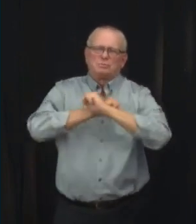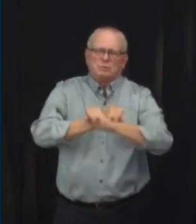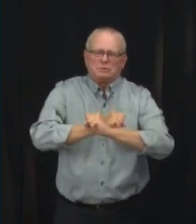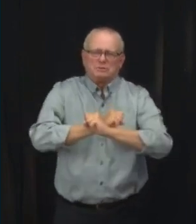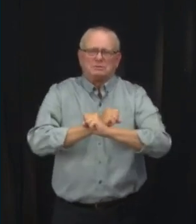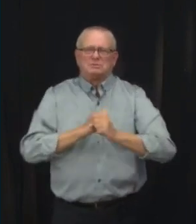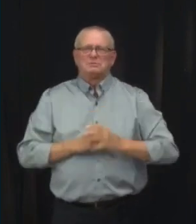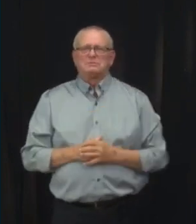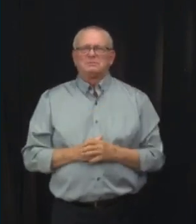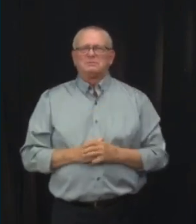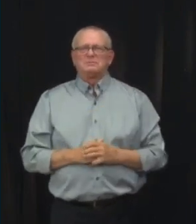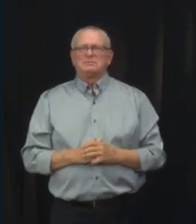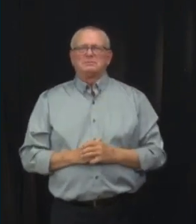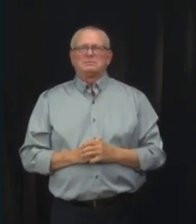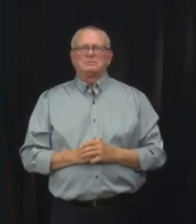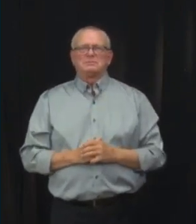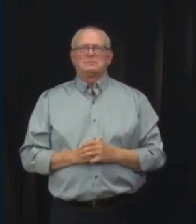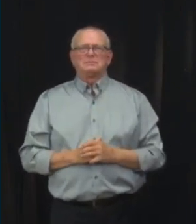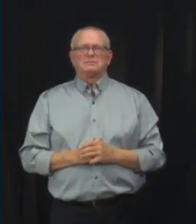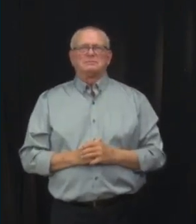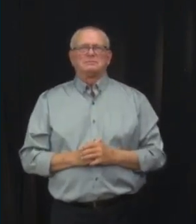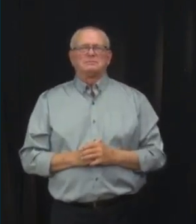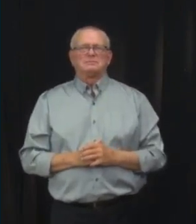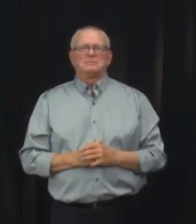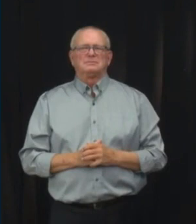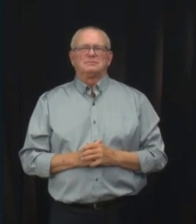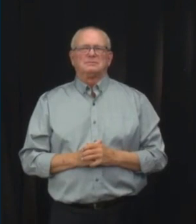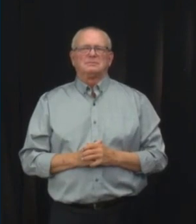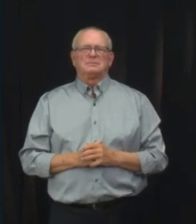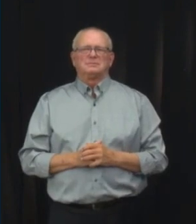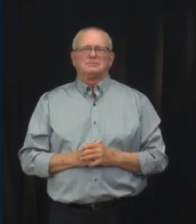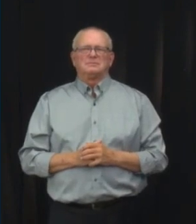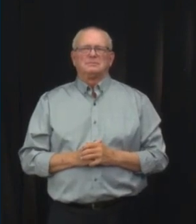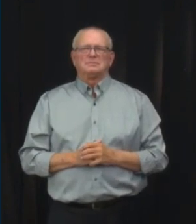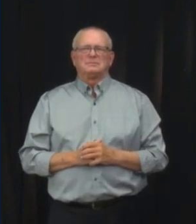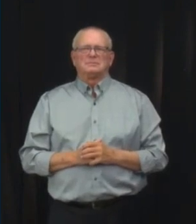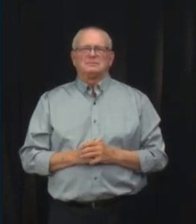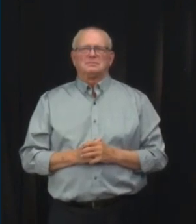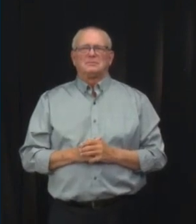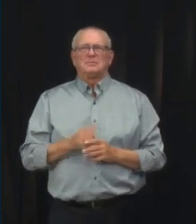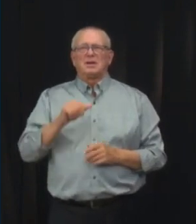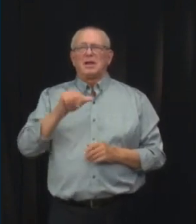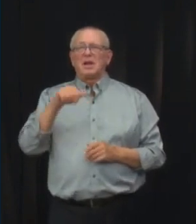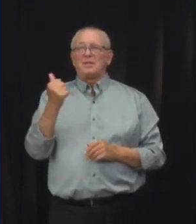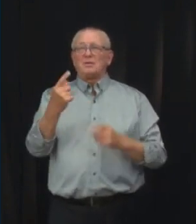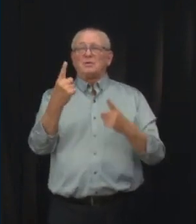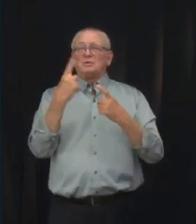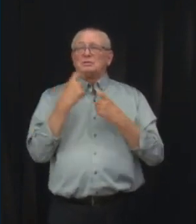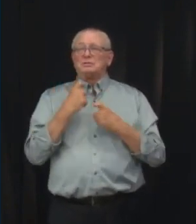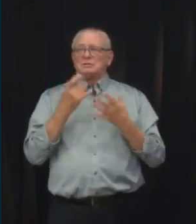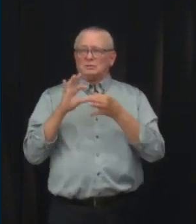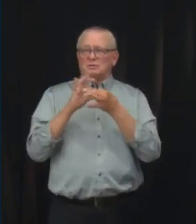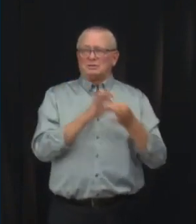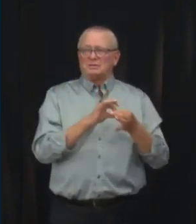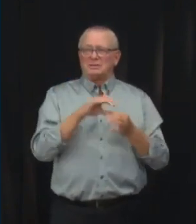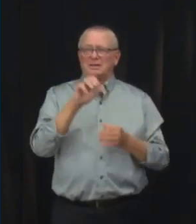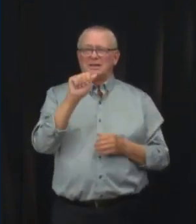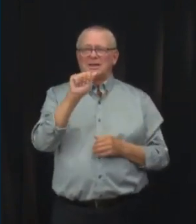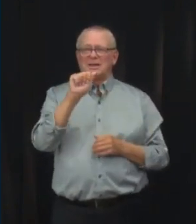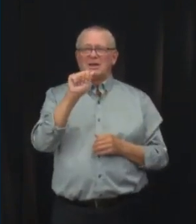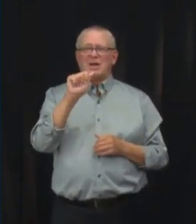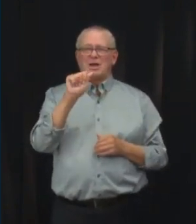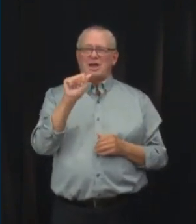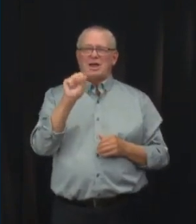time. I've also heard questions about those who got AstraZeneca vaccine last spring and then received mRNA